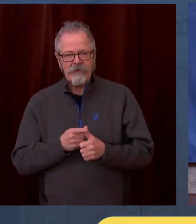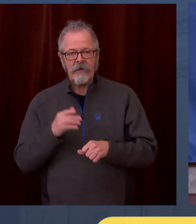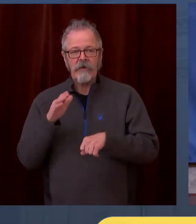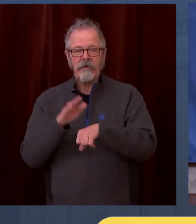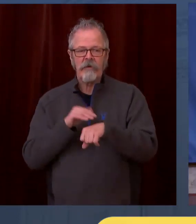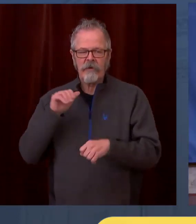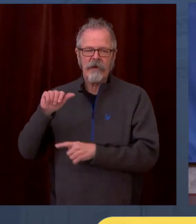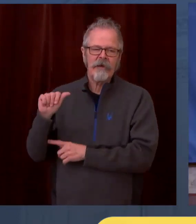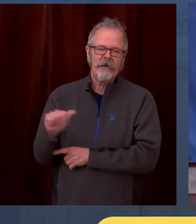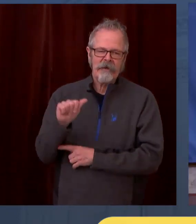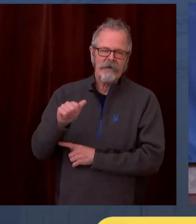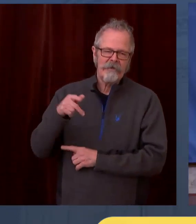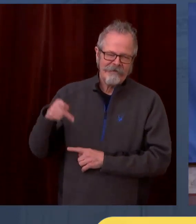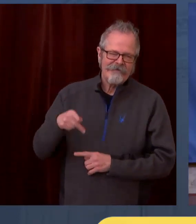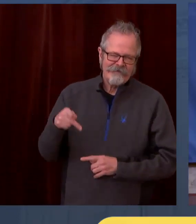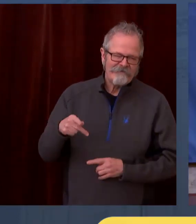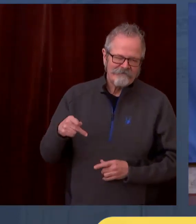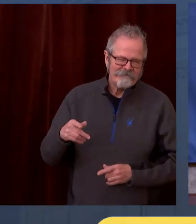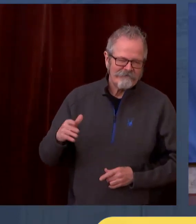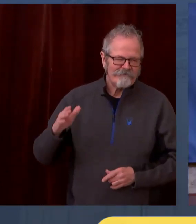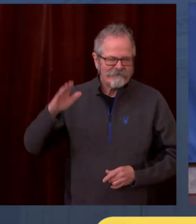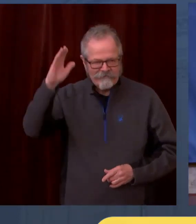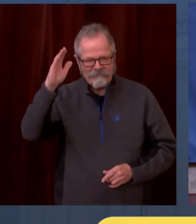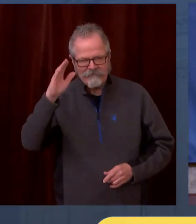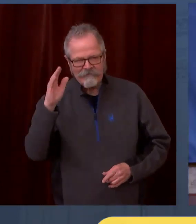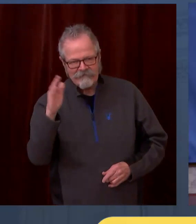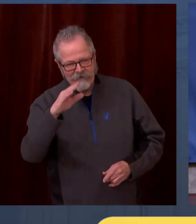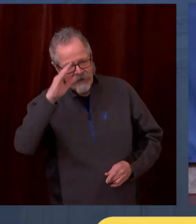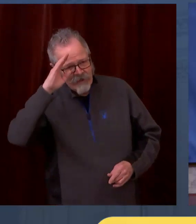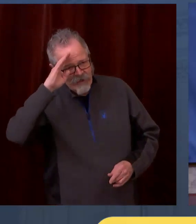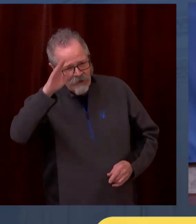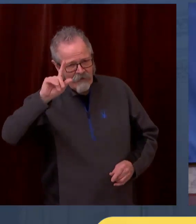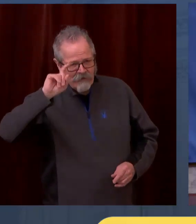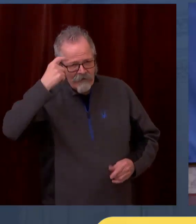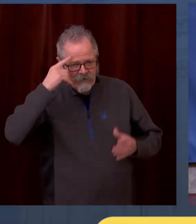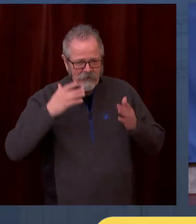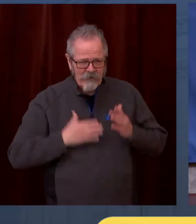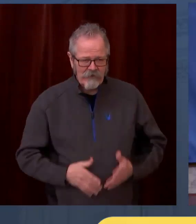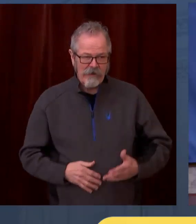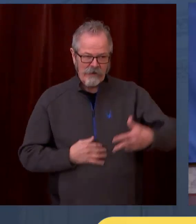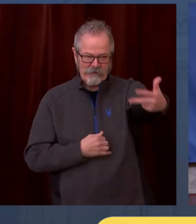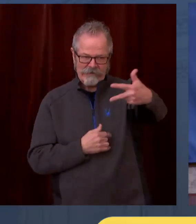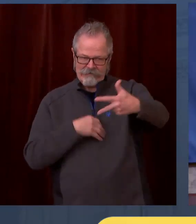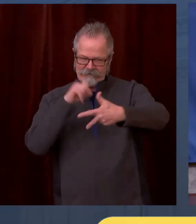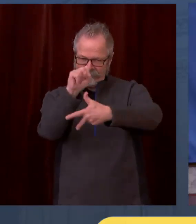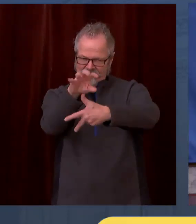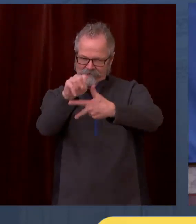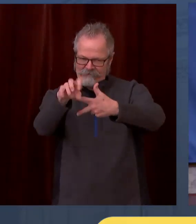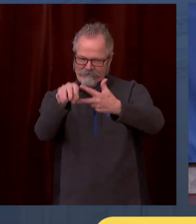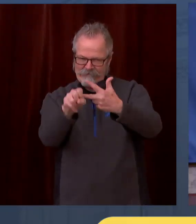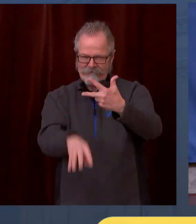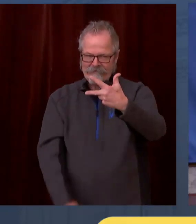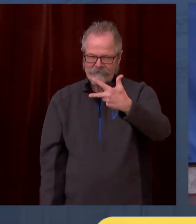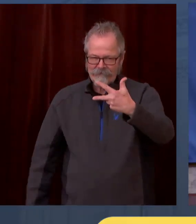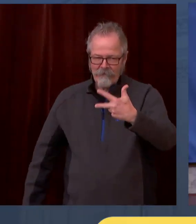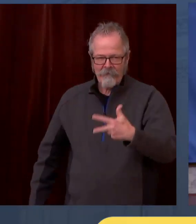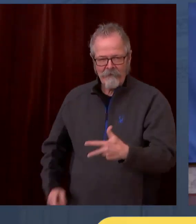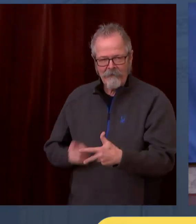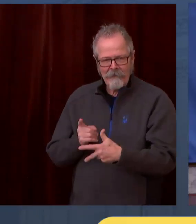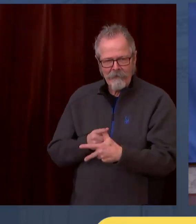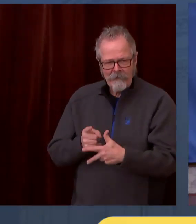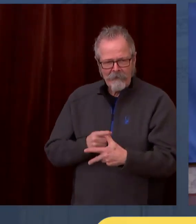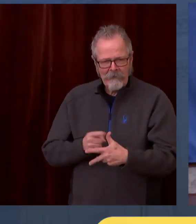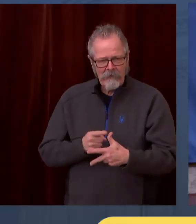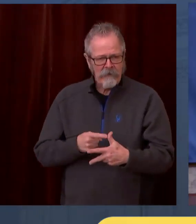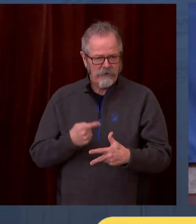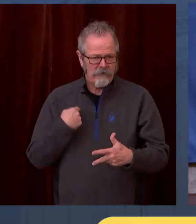AP. Go ahead, Rachel. Hi, Governor. I have a three-part question. Given that we're seeing people hang out at vaccination sites